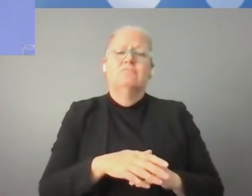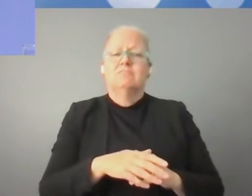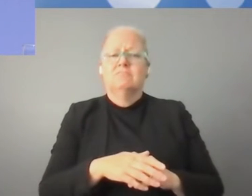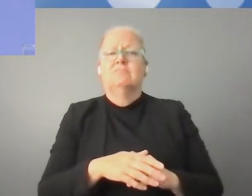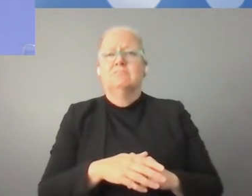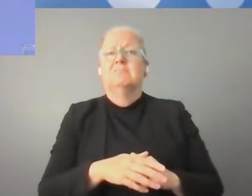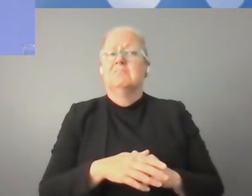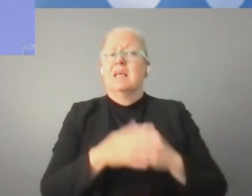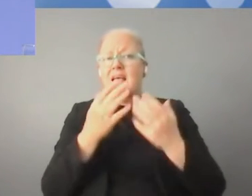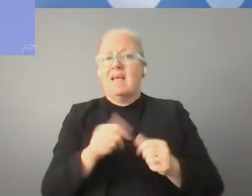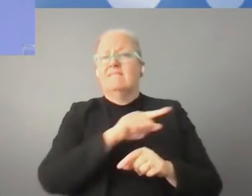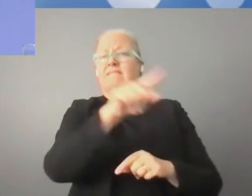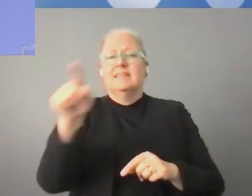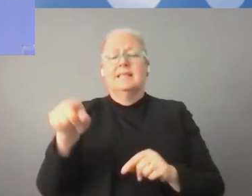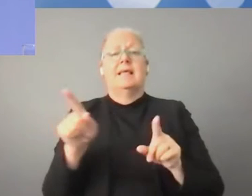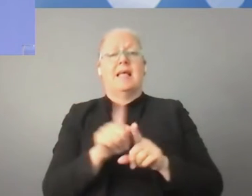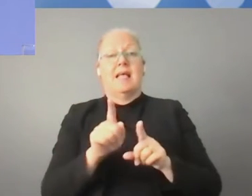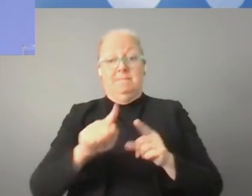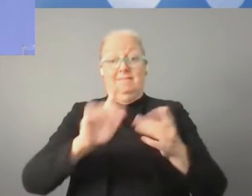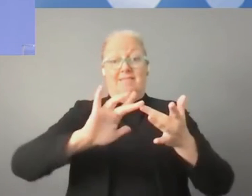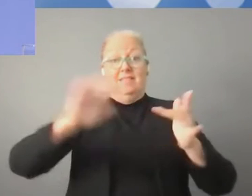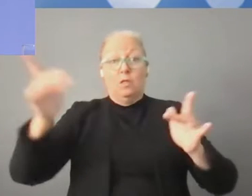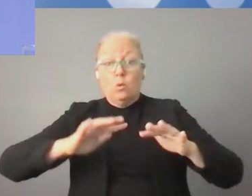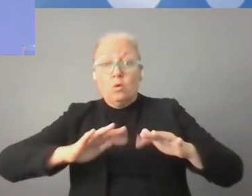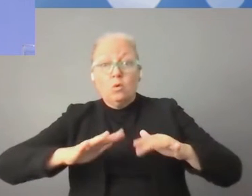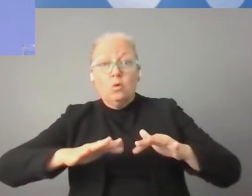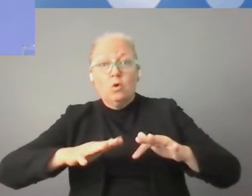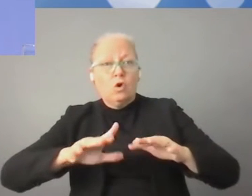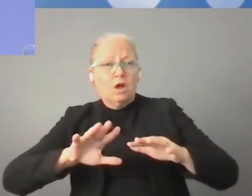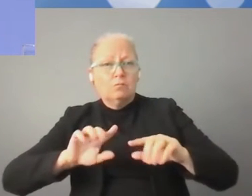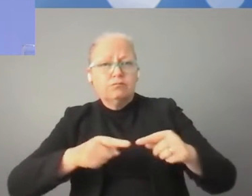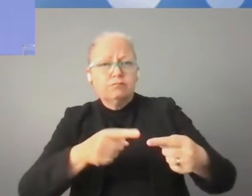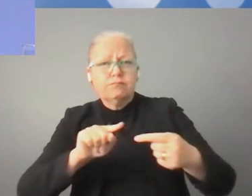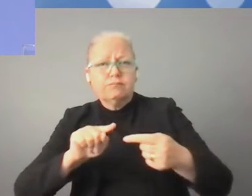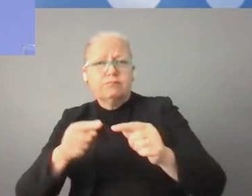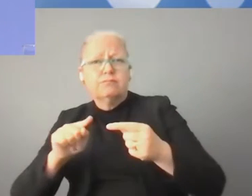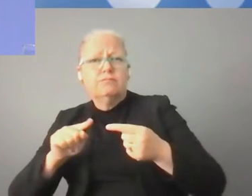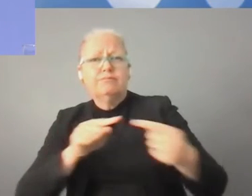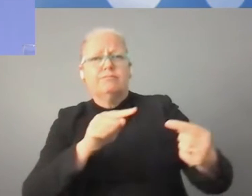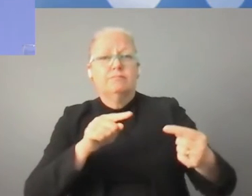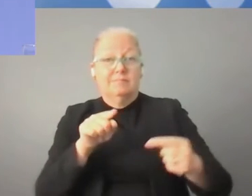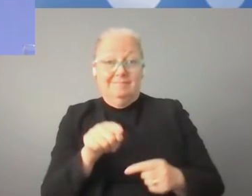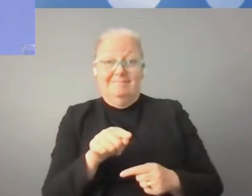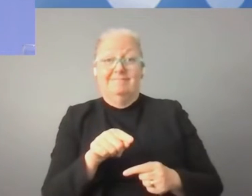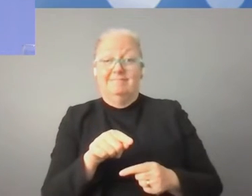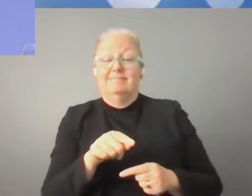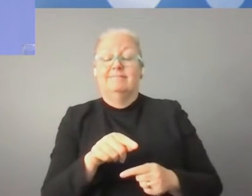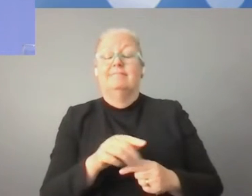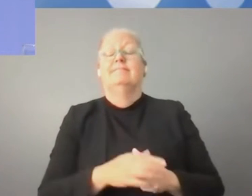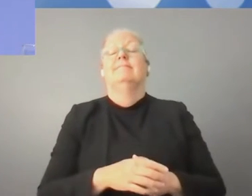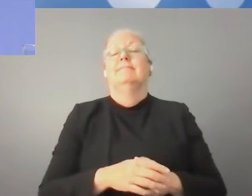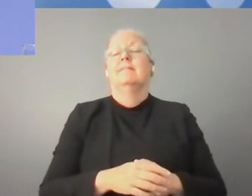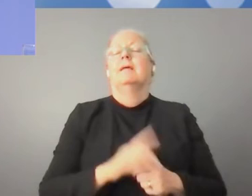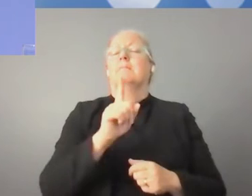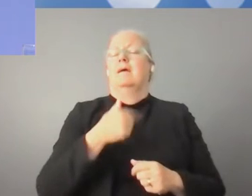attack digital infrastructure. Let us also mention that specific